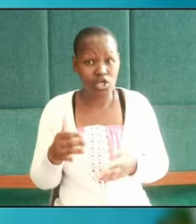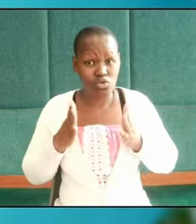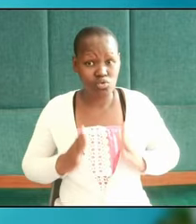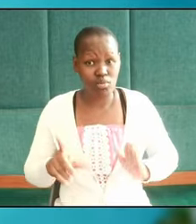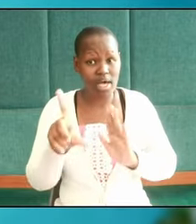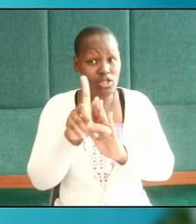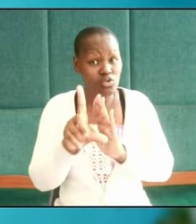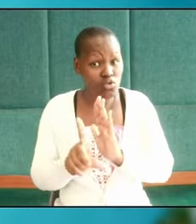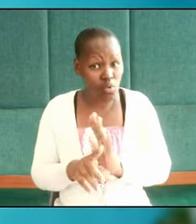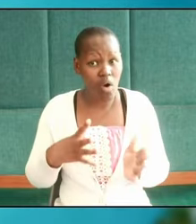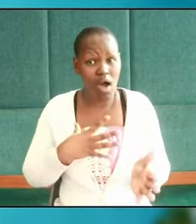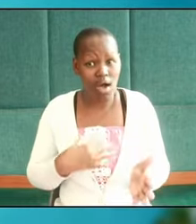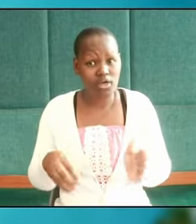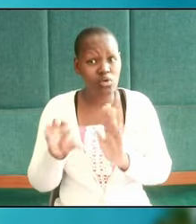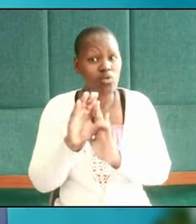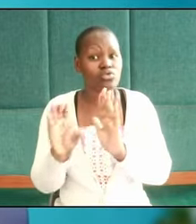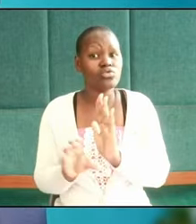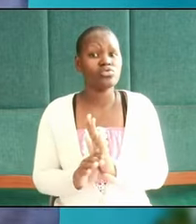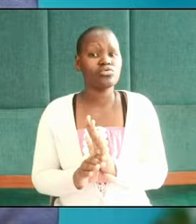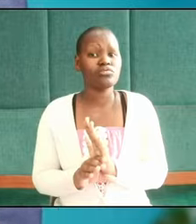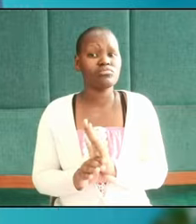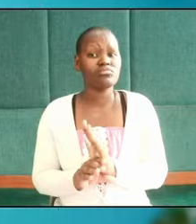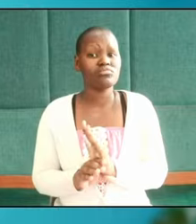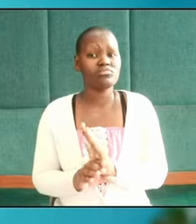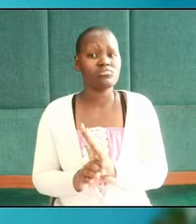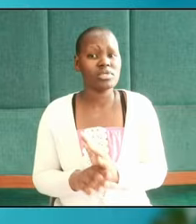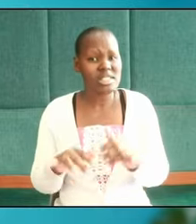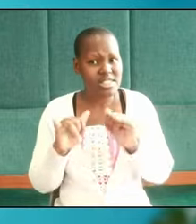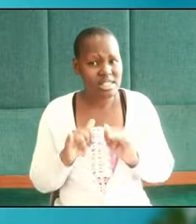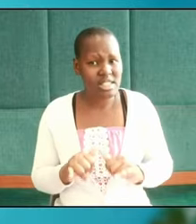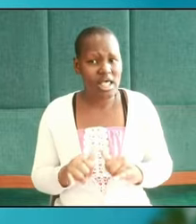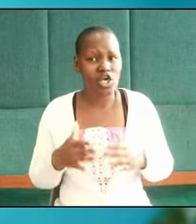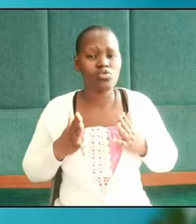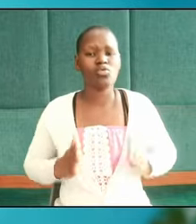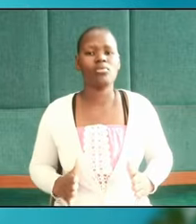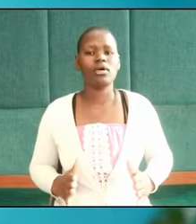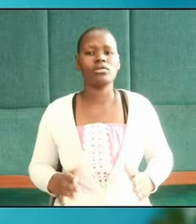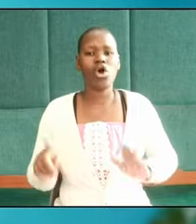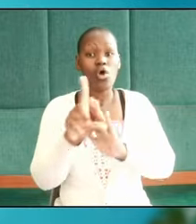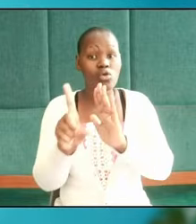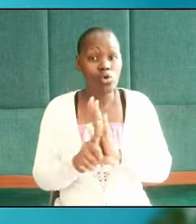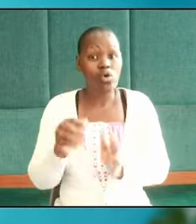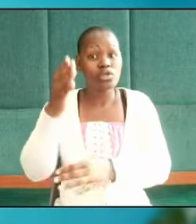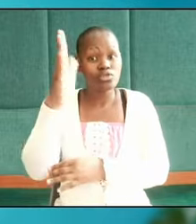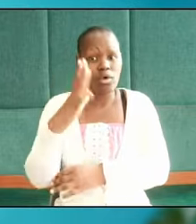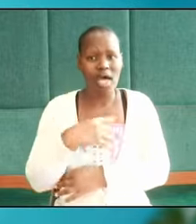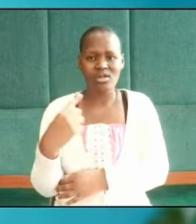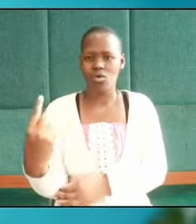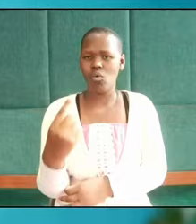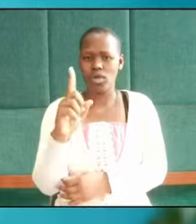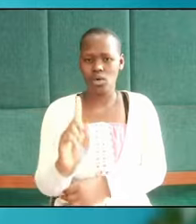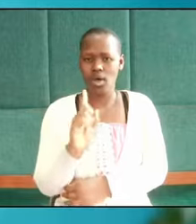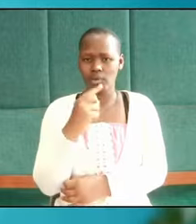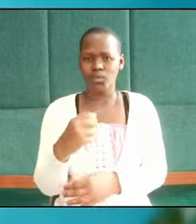and constitution they are still human the Lord is God and is only one to be